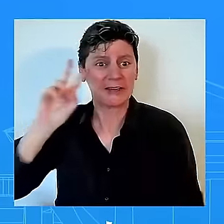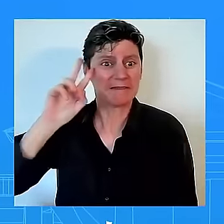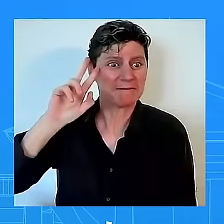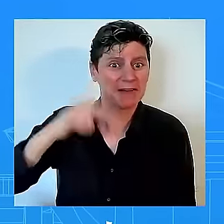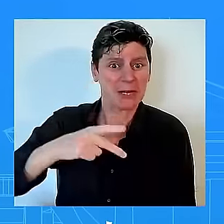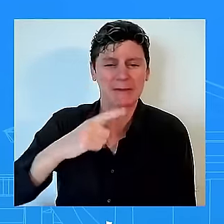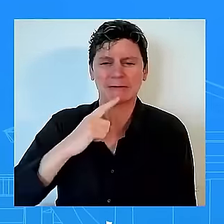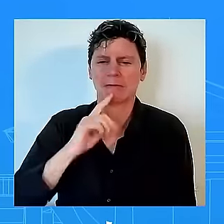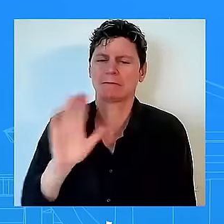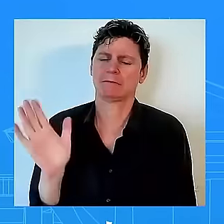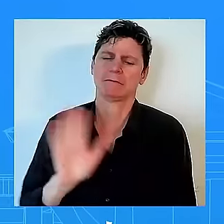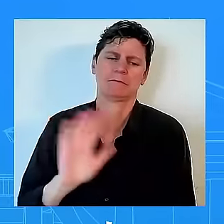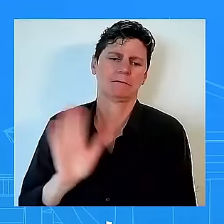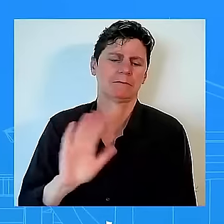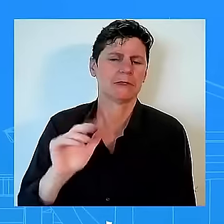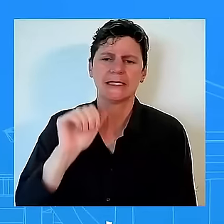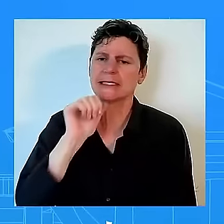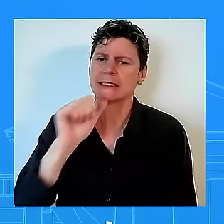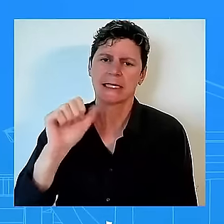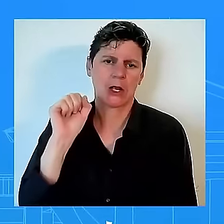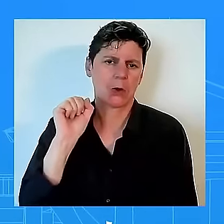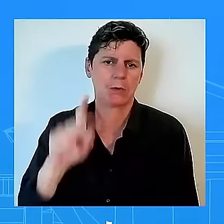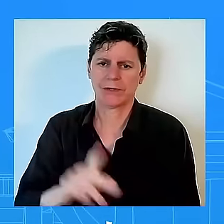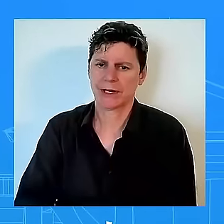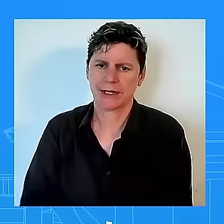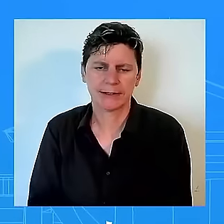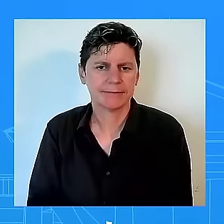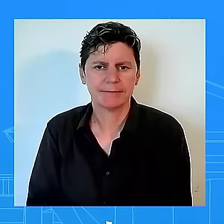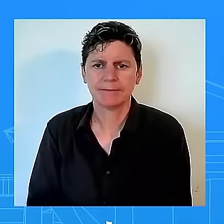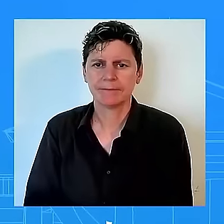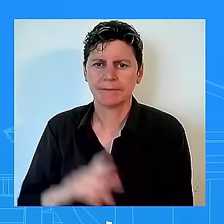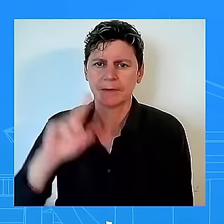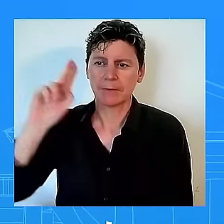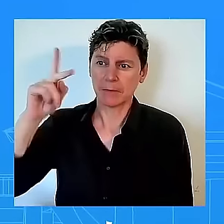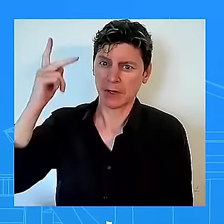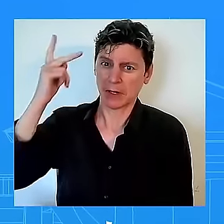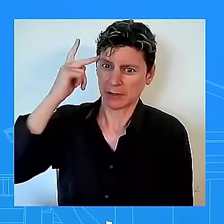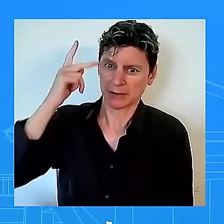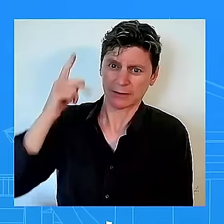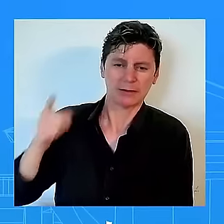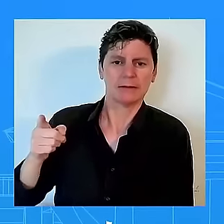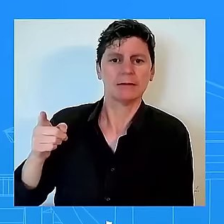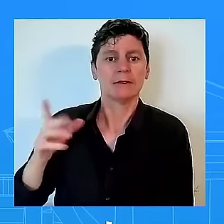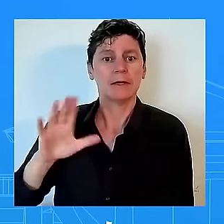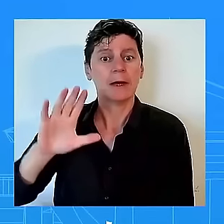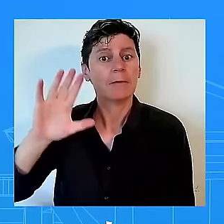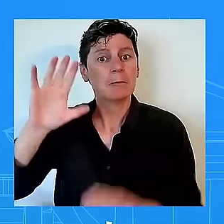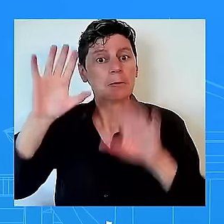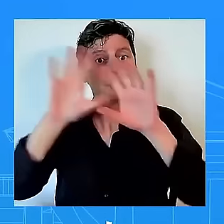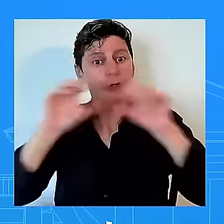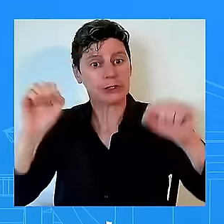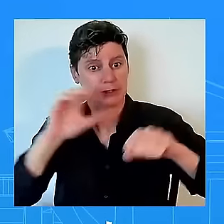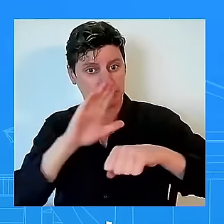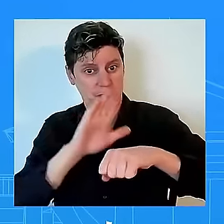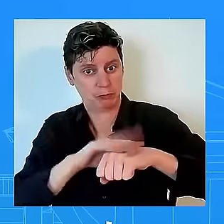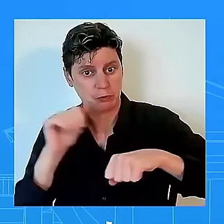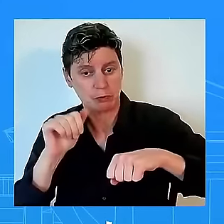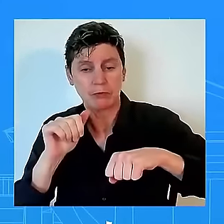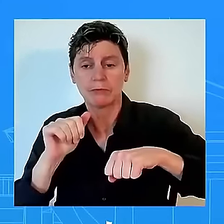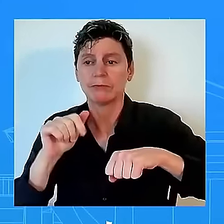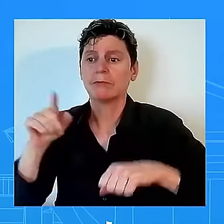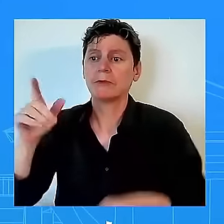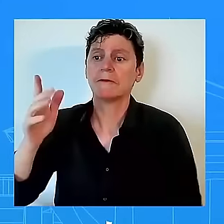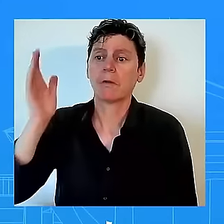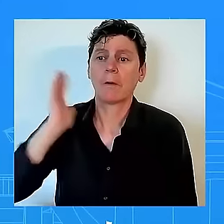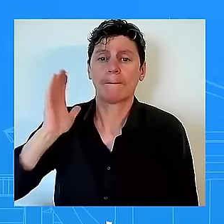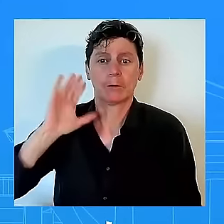uh and that's why when the president called uh the former president was was really relieved that the